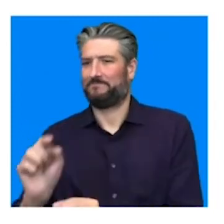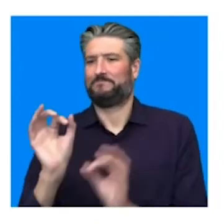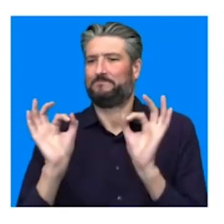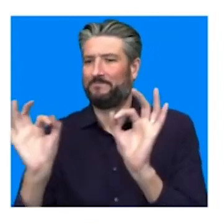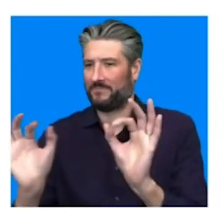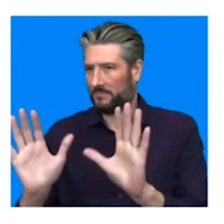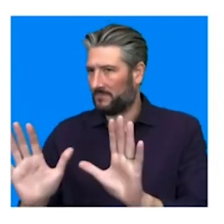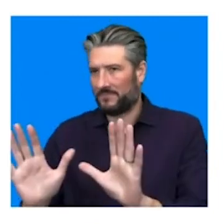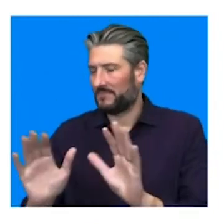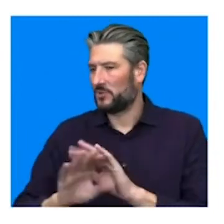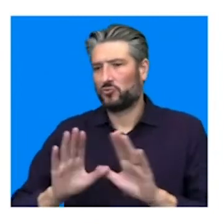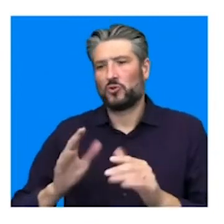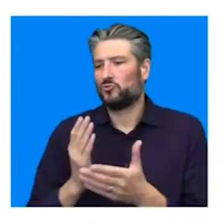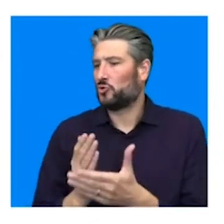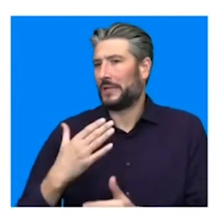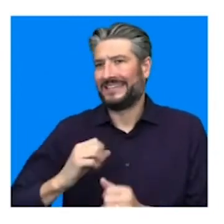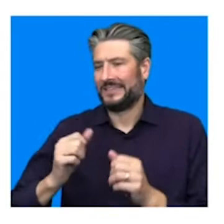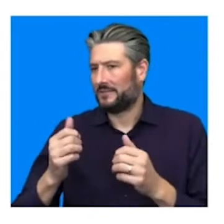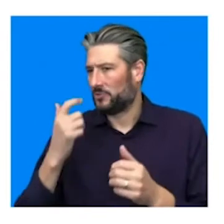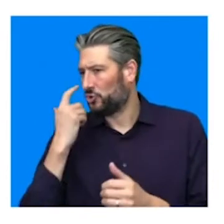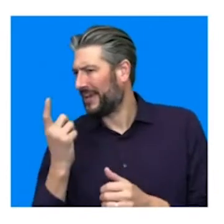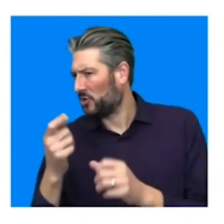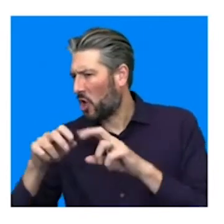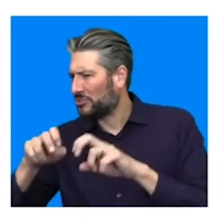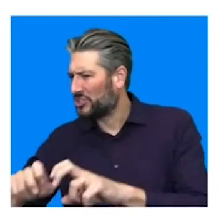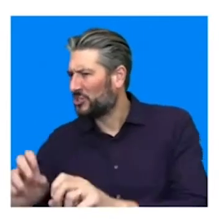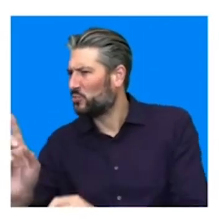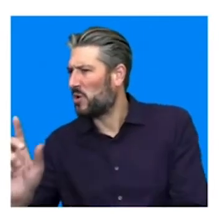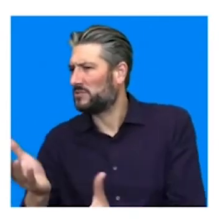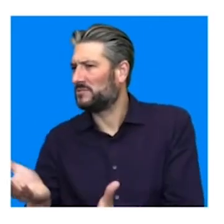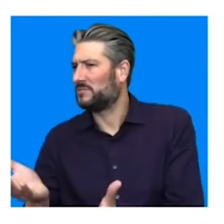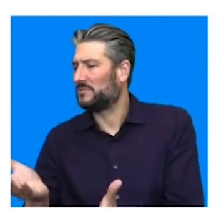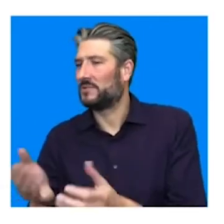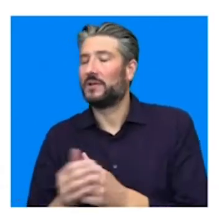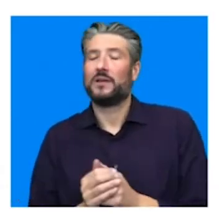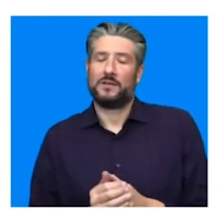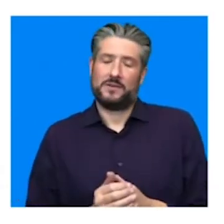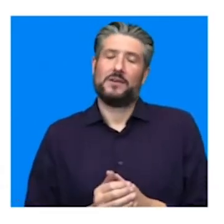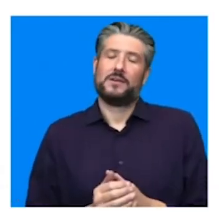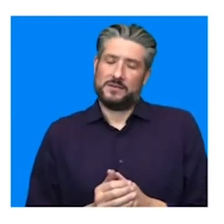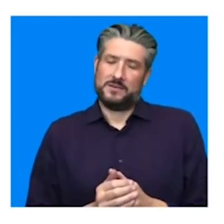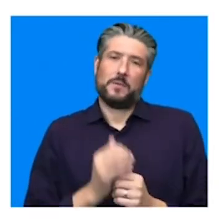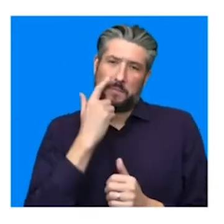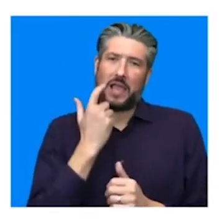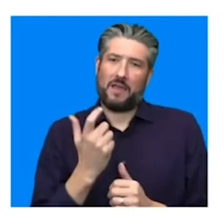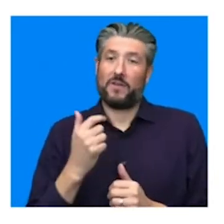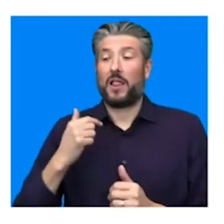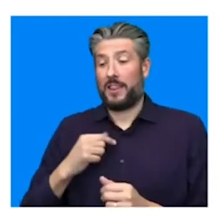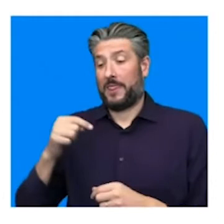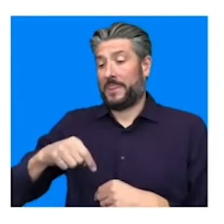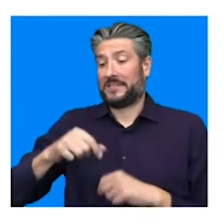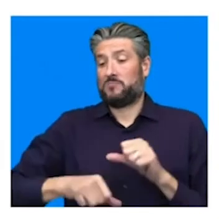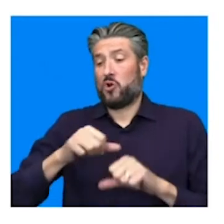research that's done. A little bit of anecdote and a lot of supposition. And so going through this process for us